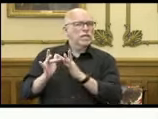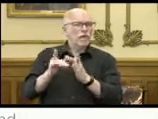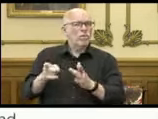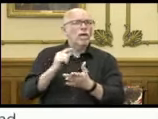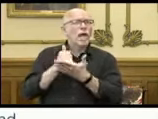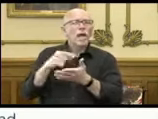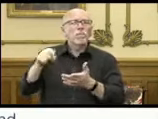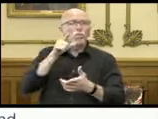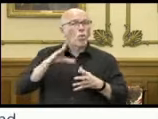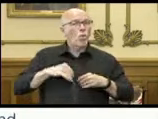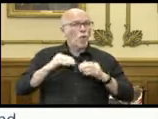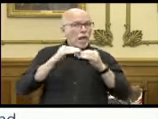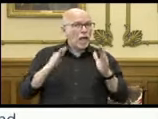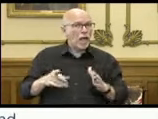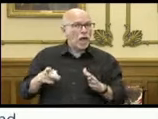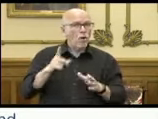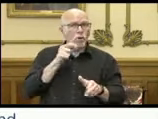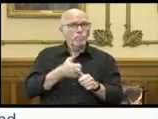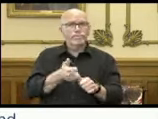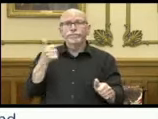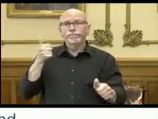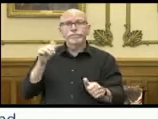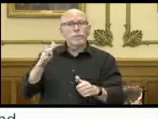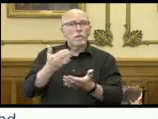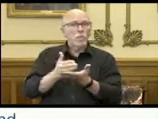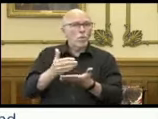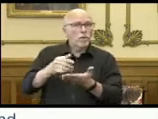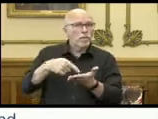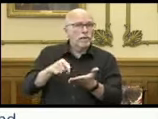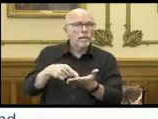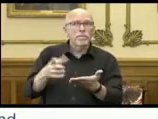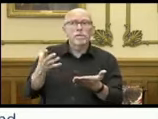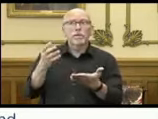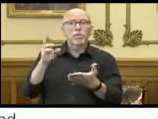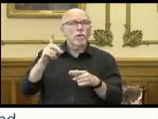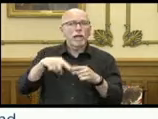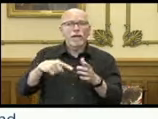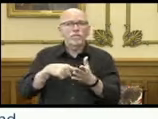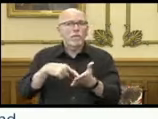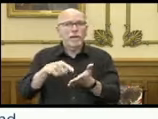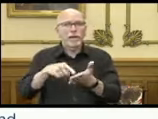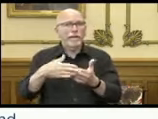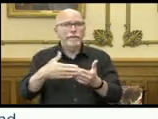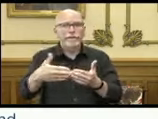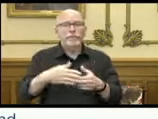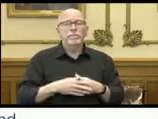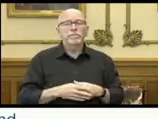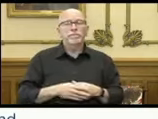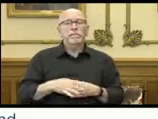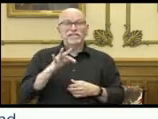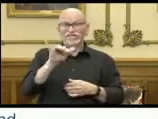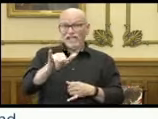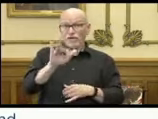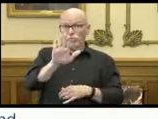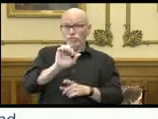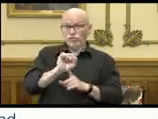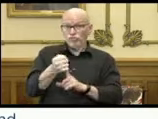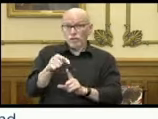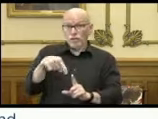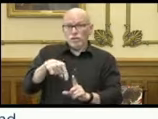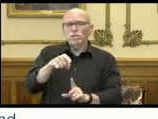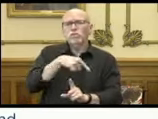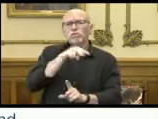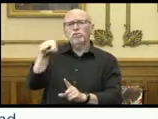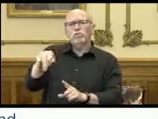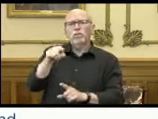homeowners who have fallen behind on mortgage payments or cannot make future payments. If you're in this situation, please go